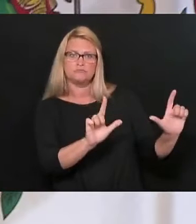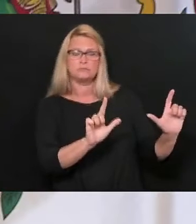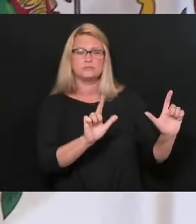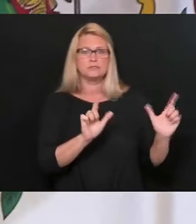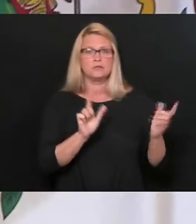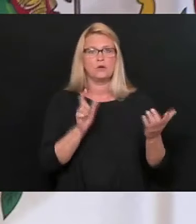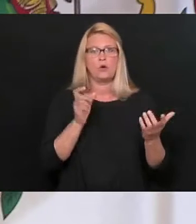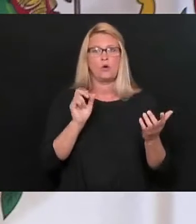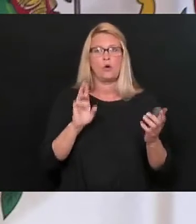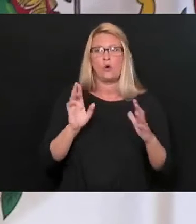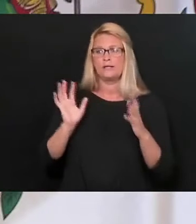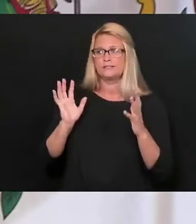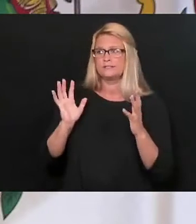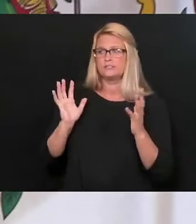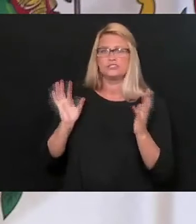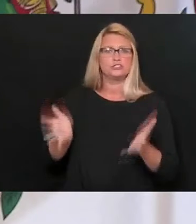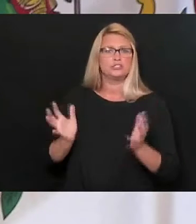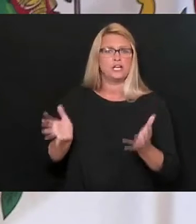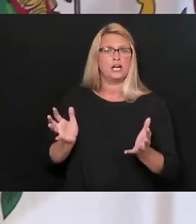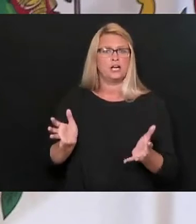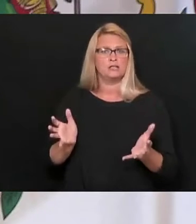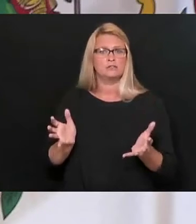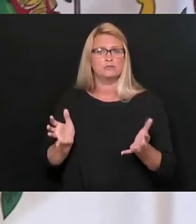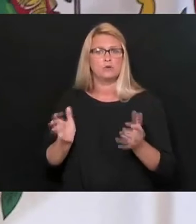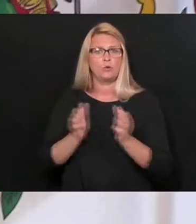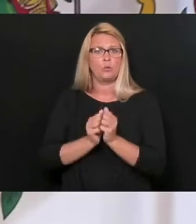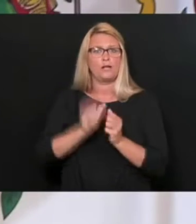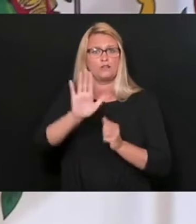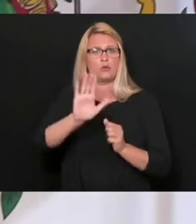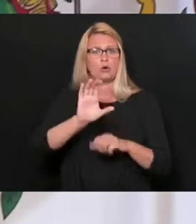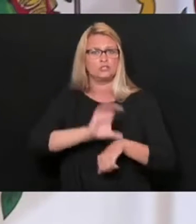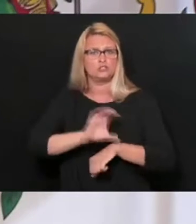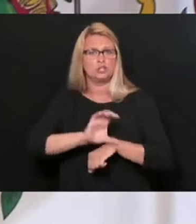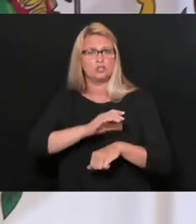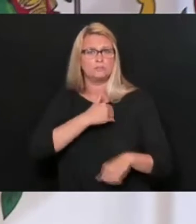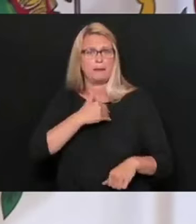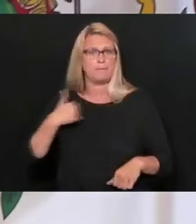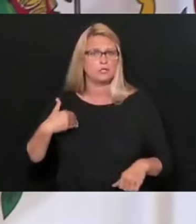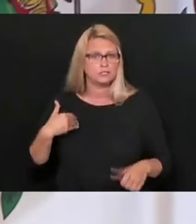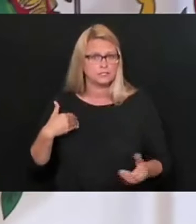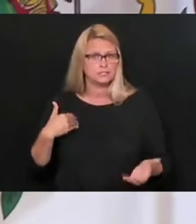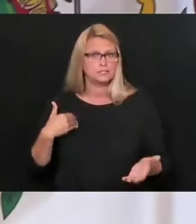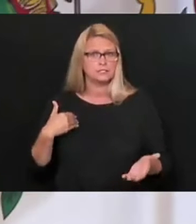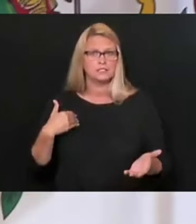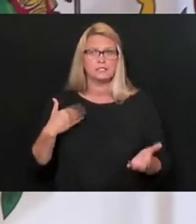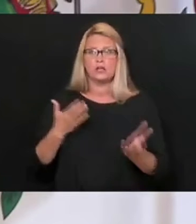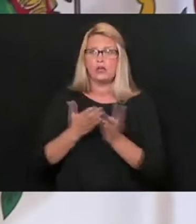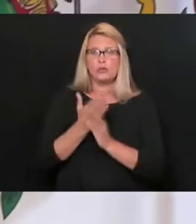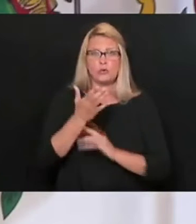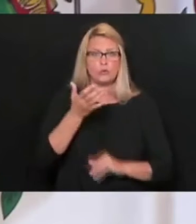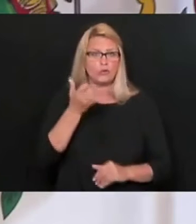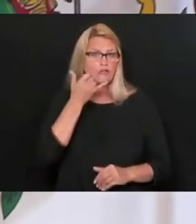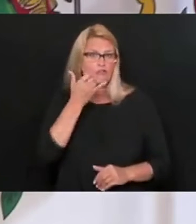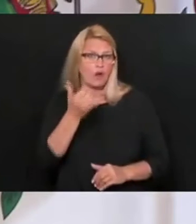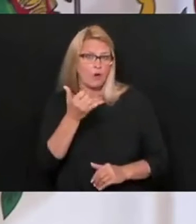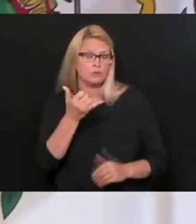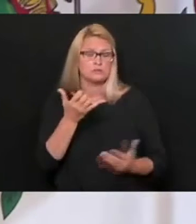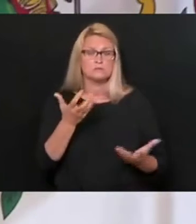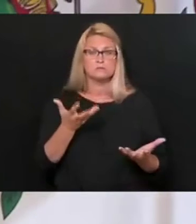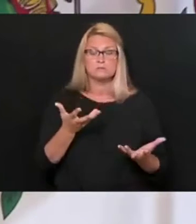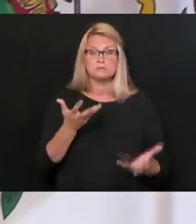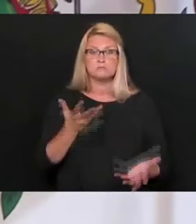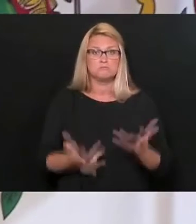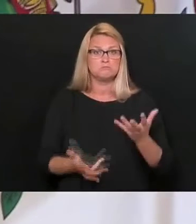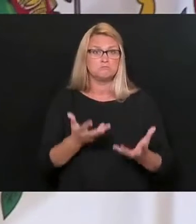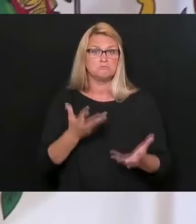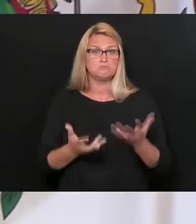you know, talk to all the, you know, your your church members and everything about phone and whatever. But it may just be